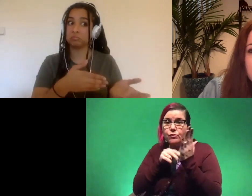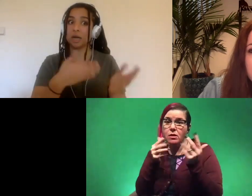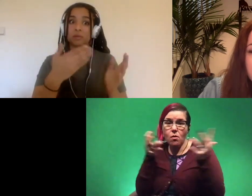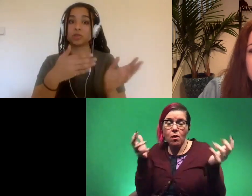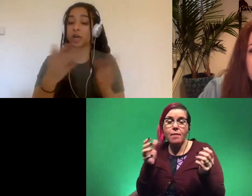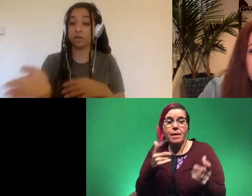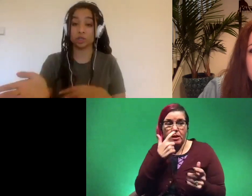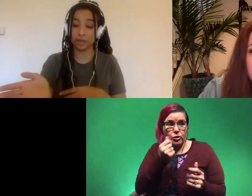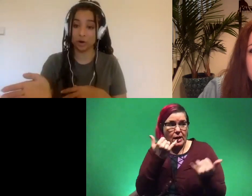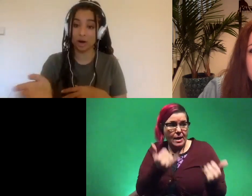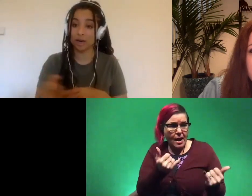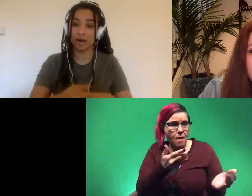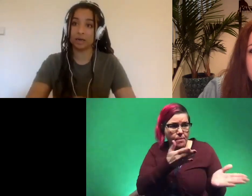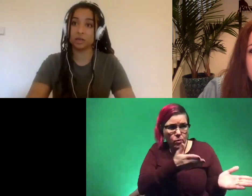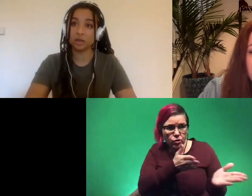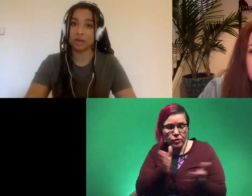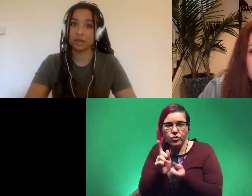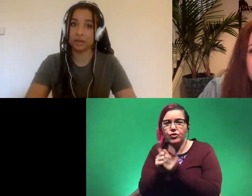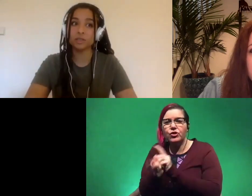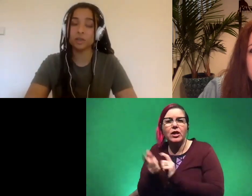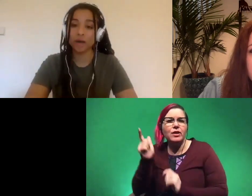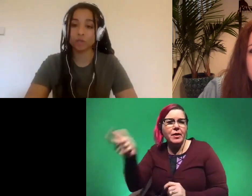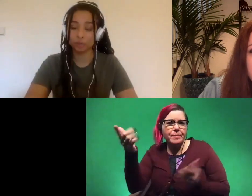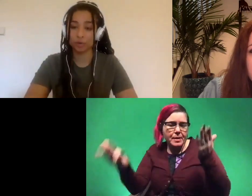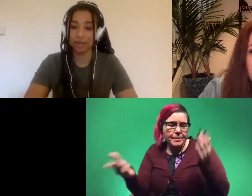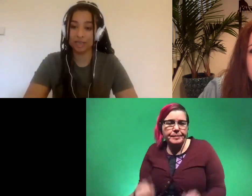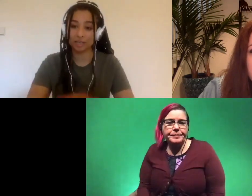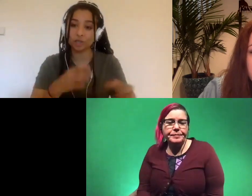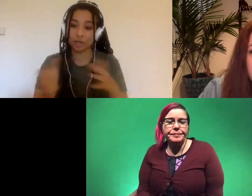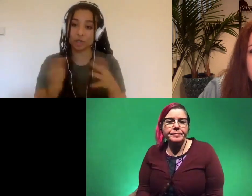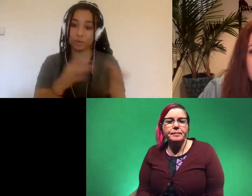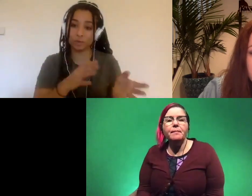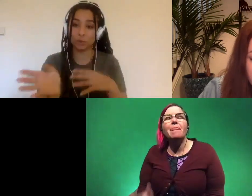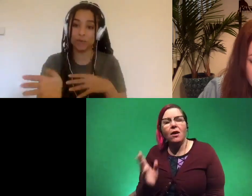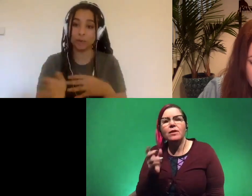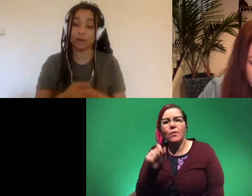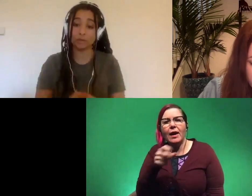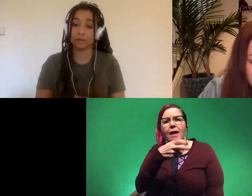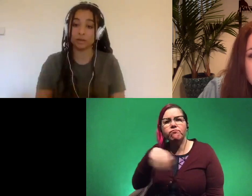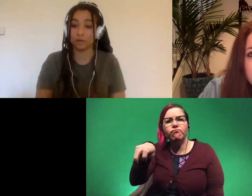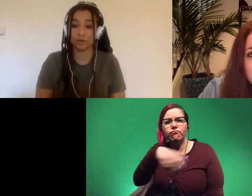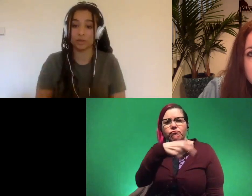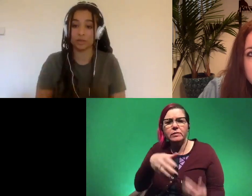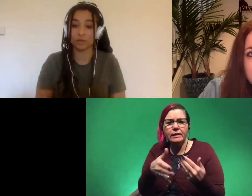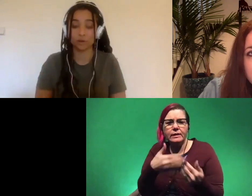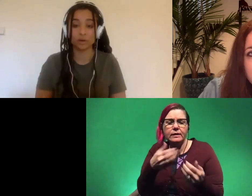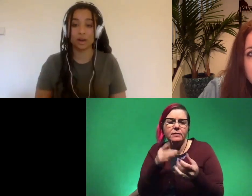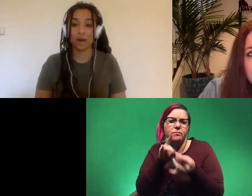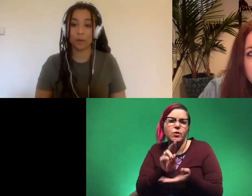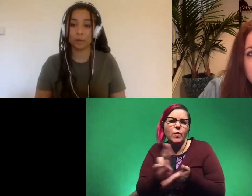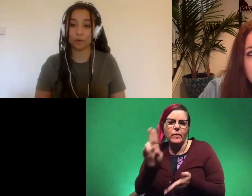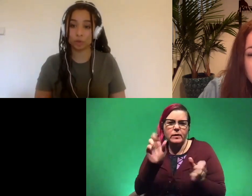might change later on and things are actually pretty easy to change in between when it comes to university so